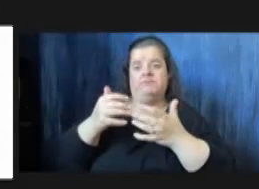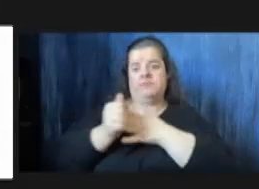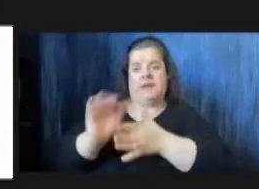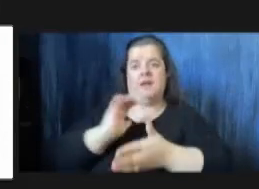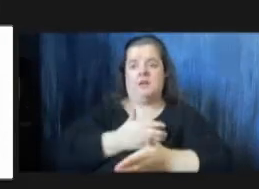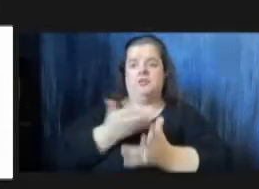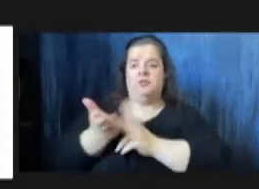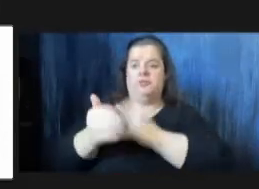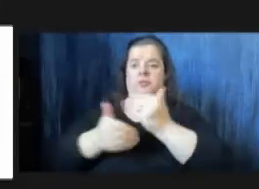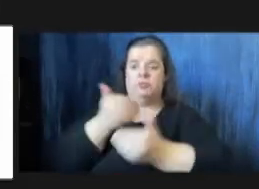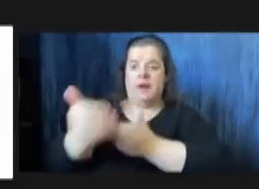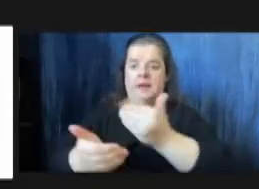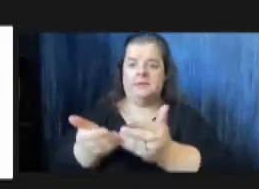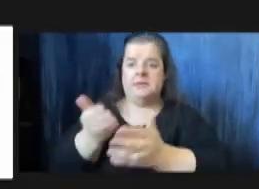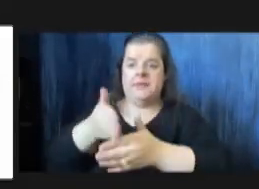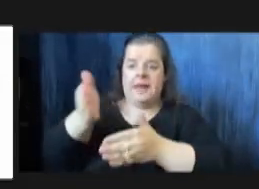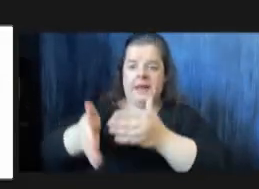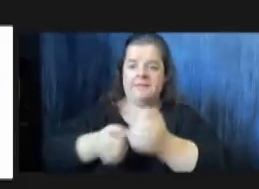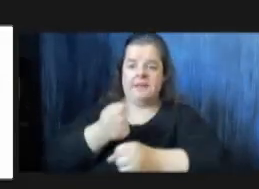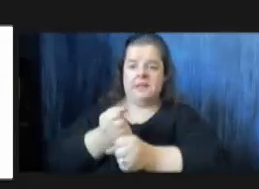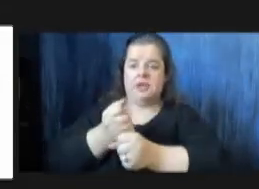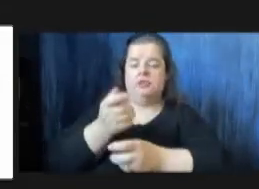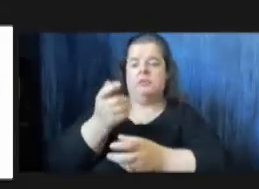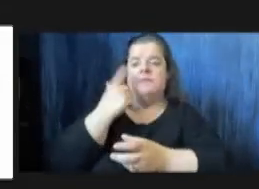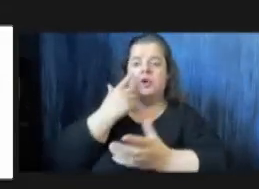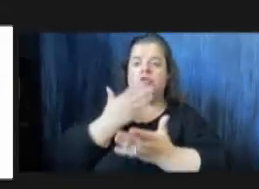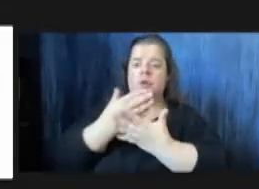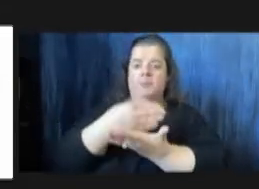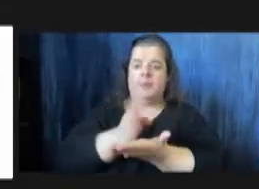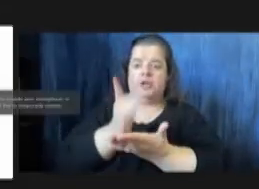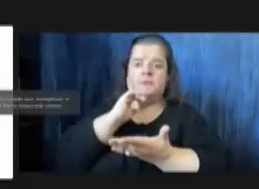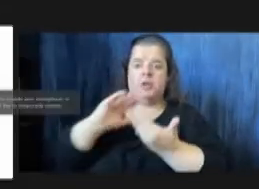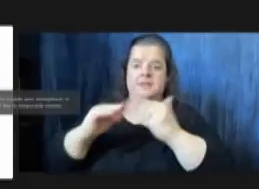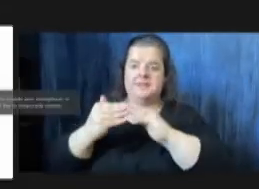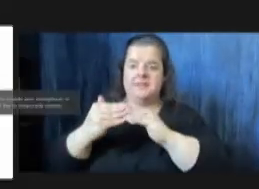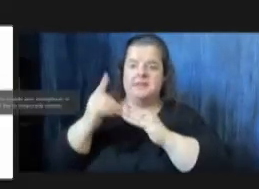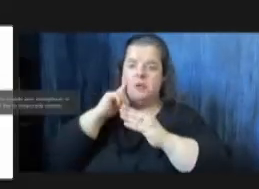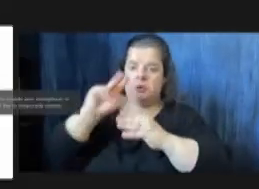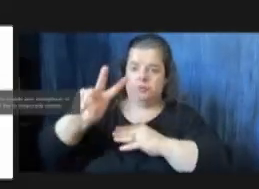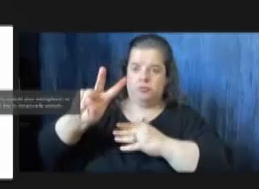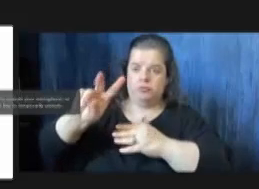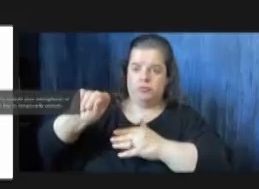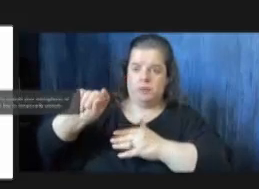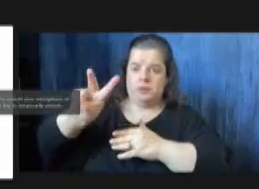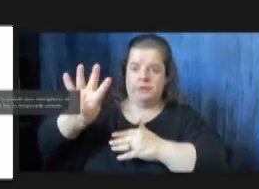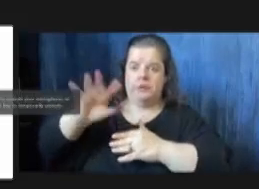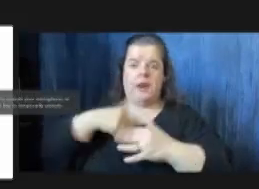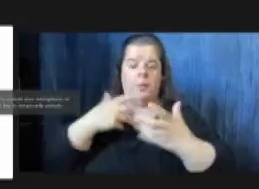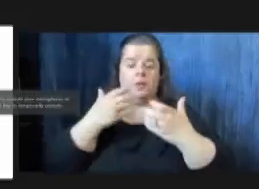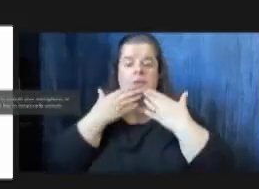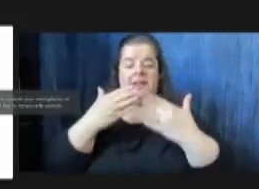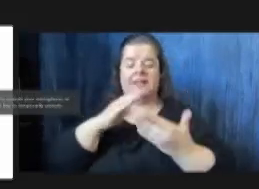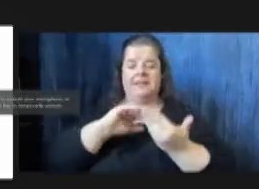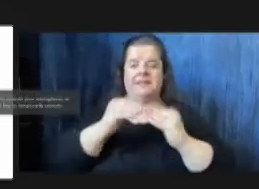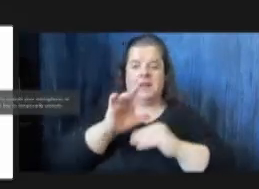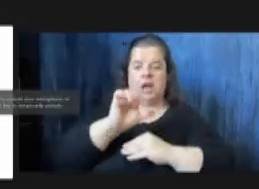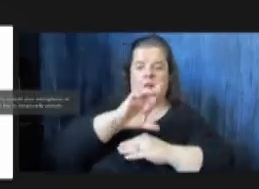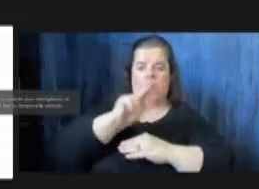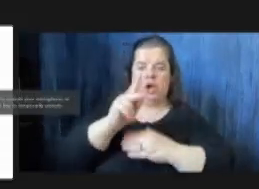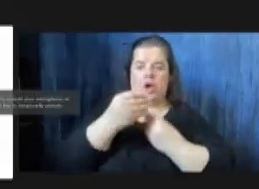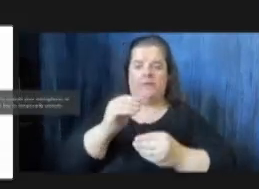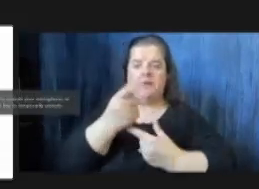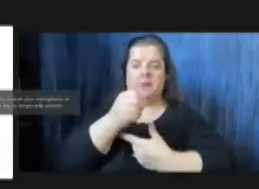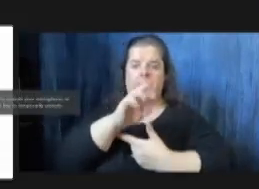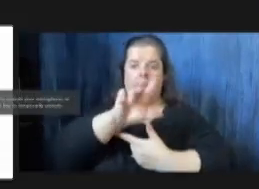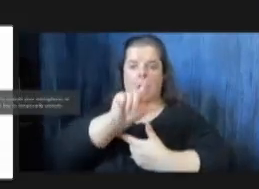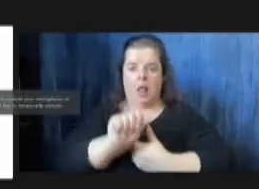that we have good budgets for the city and lastly i wanted to thank the city clerk's office in particular paula ireland did